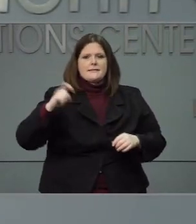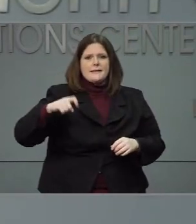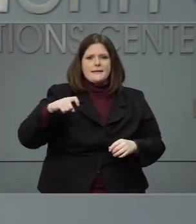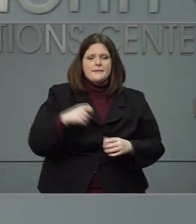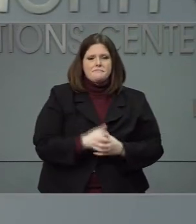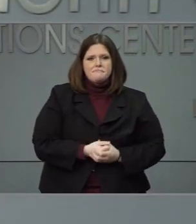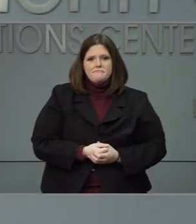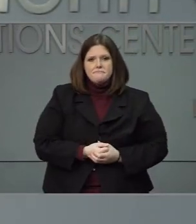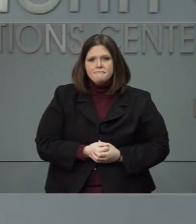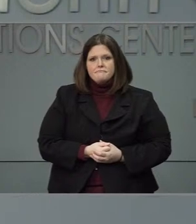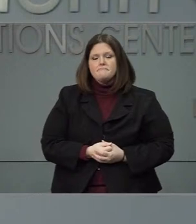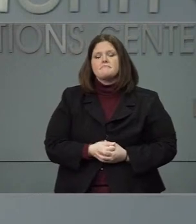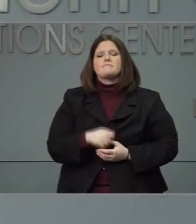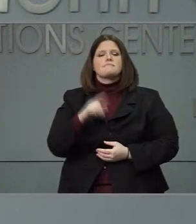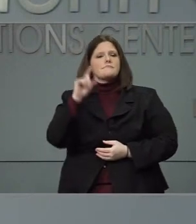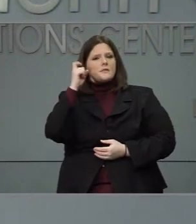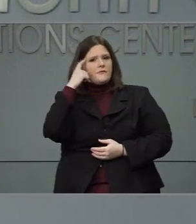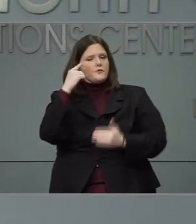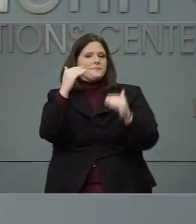Next question, please.